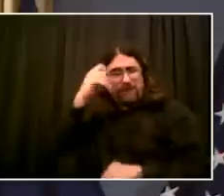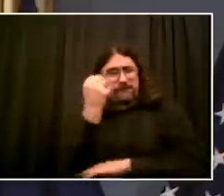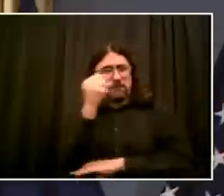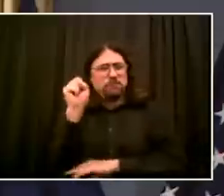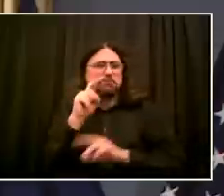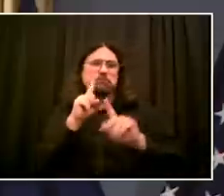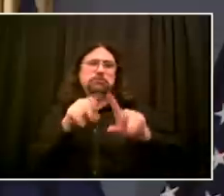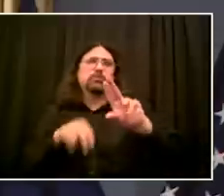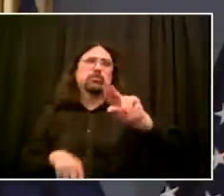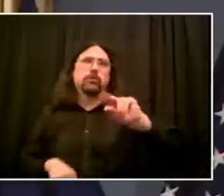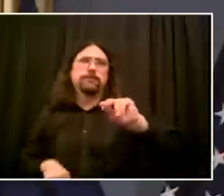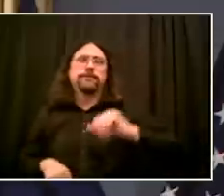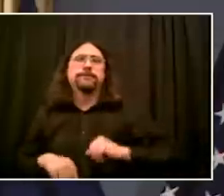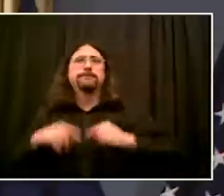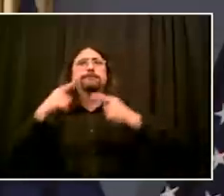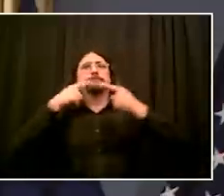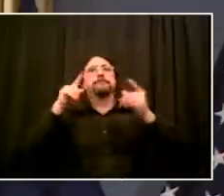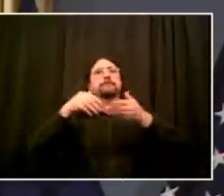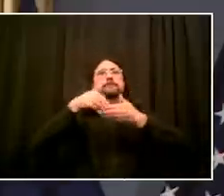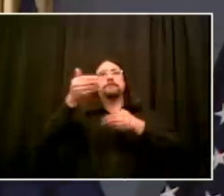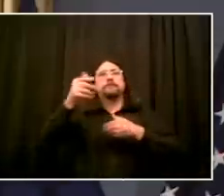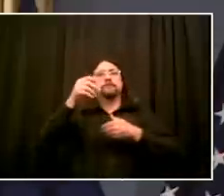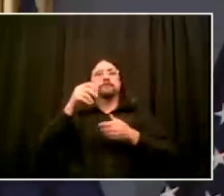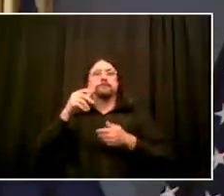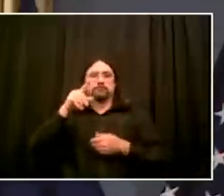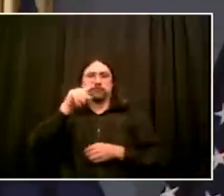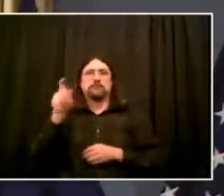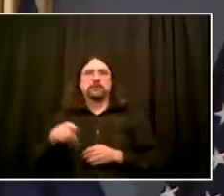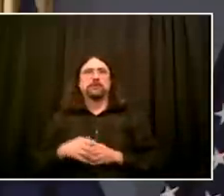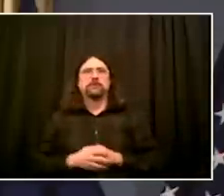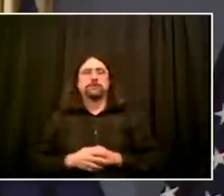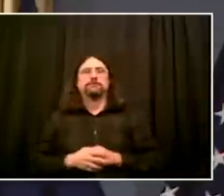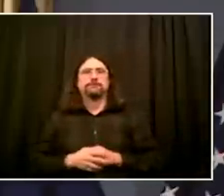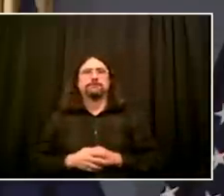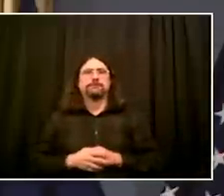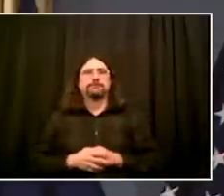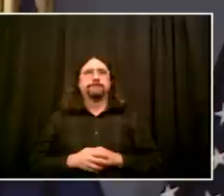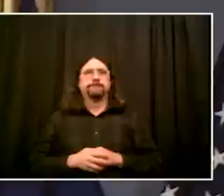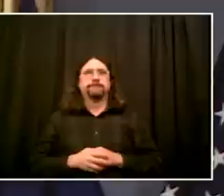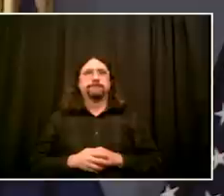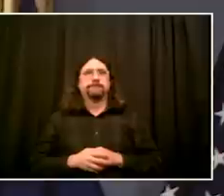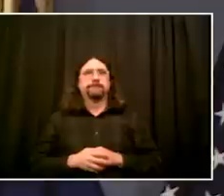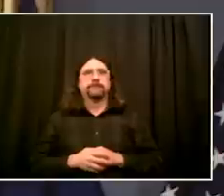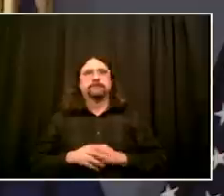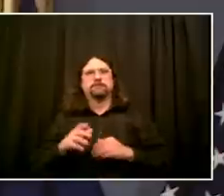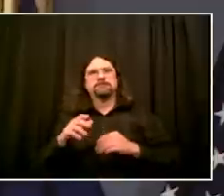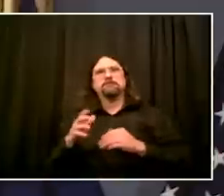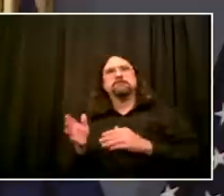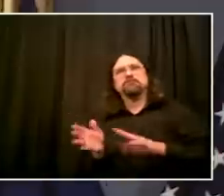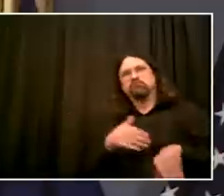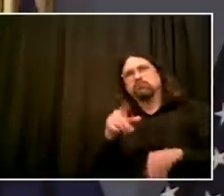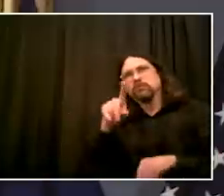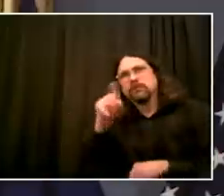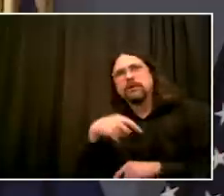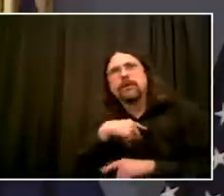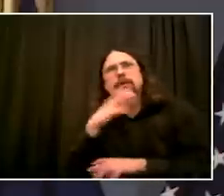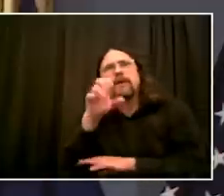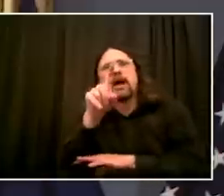I guess I'm wondering whether driving forward into the crowd is even on the table in that scenario.